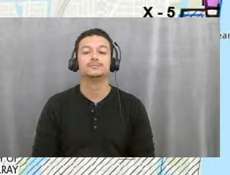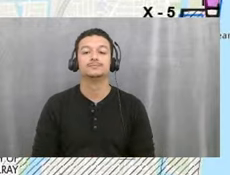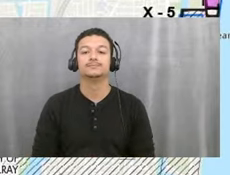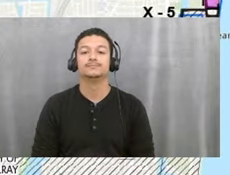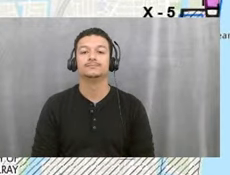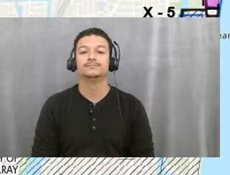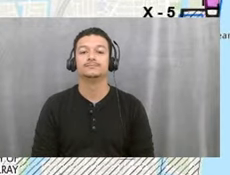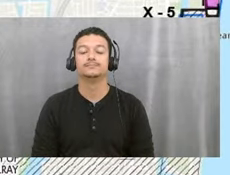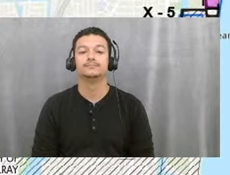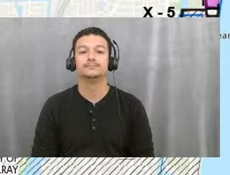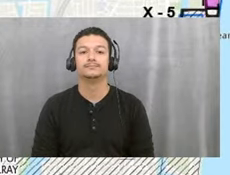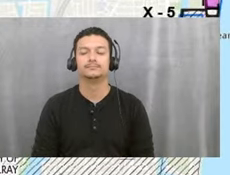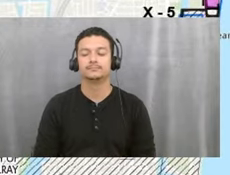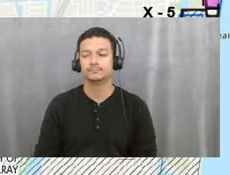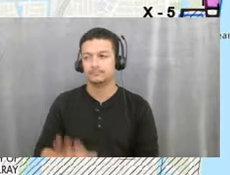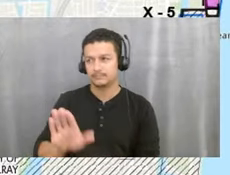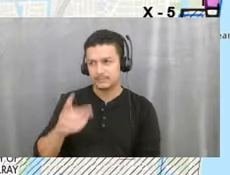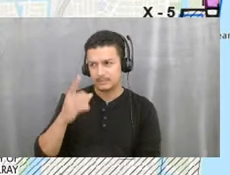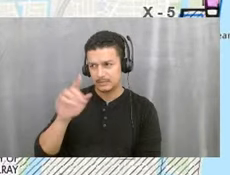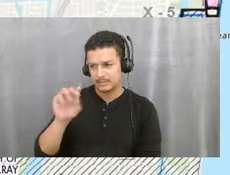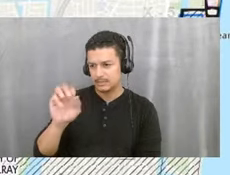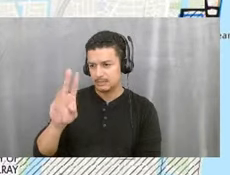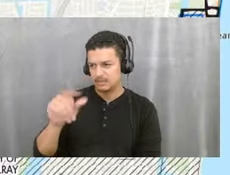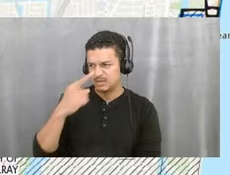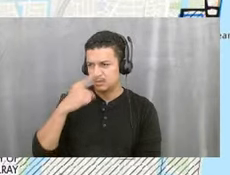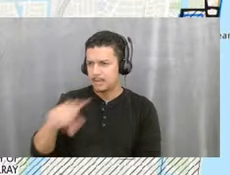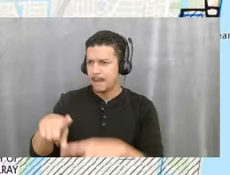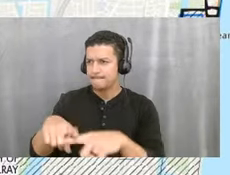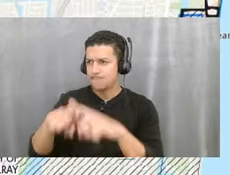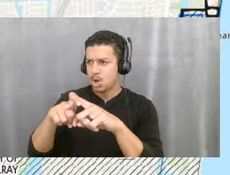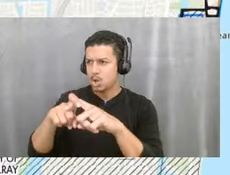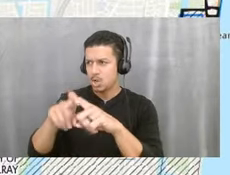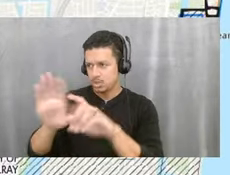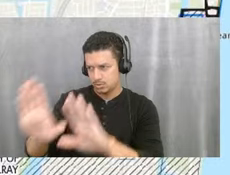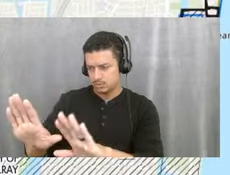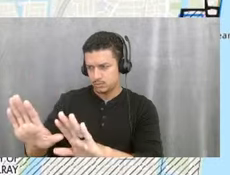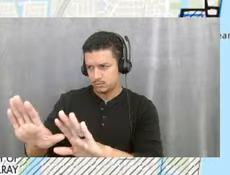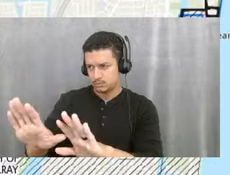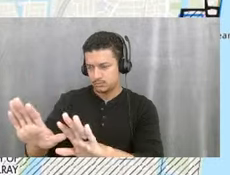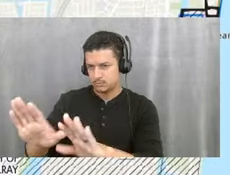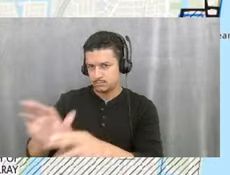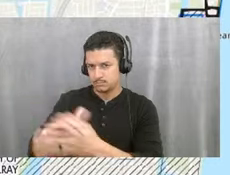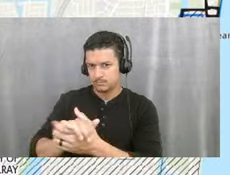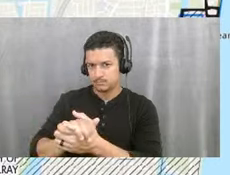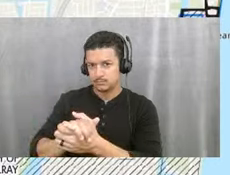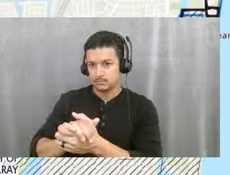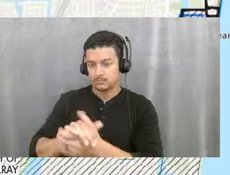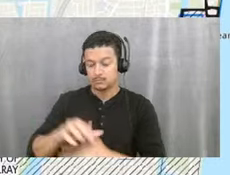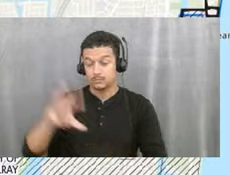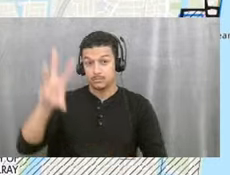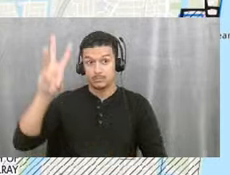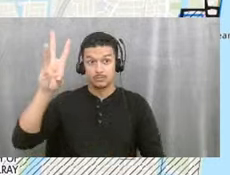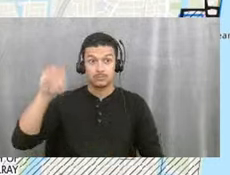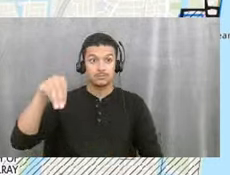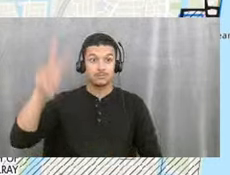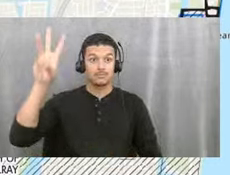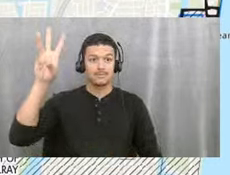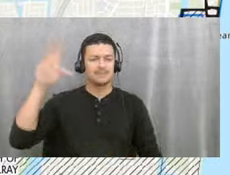Amanda, can I ask you to pause for one moment? Could you just... I'm not done yet.